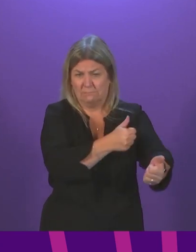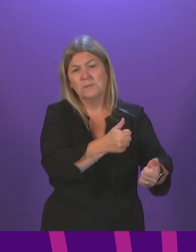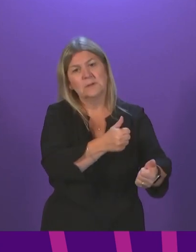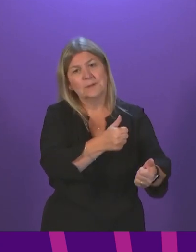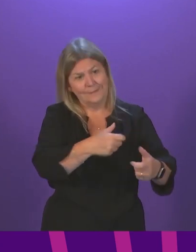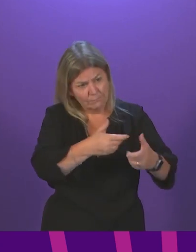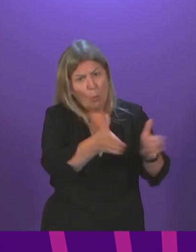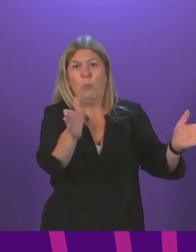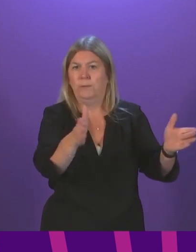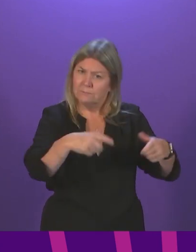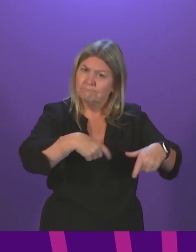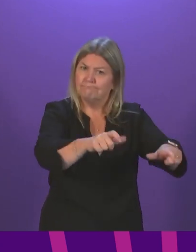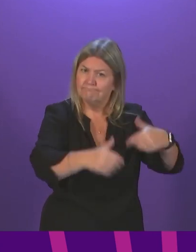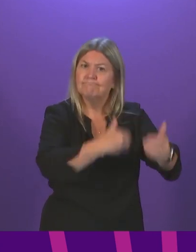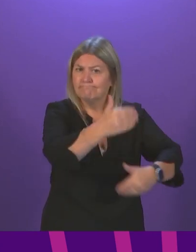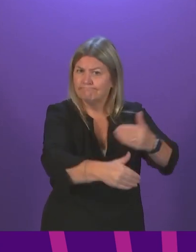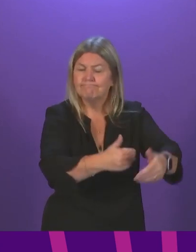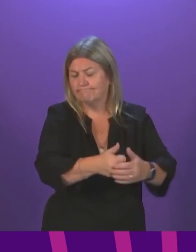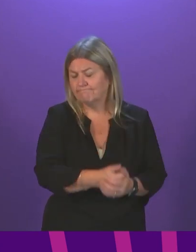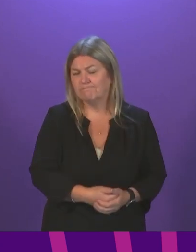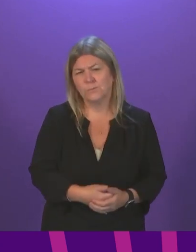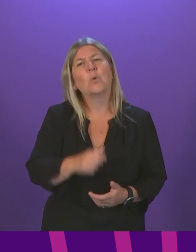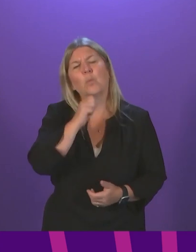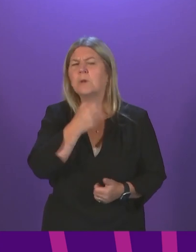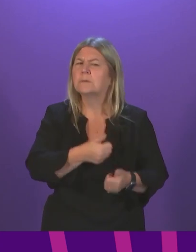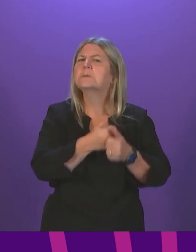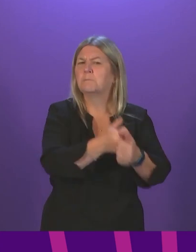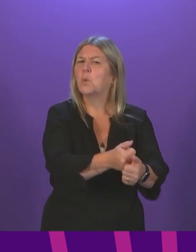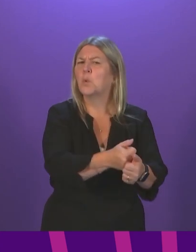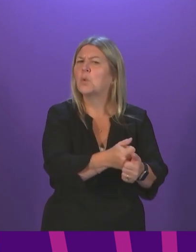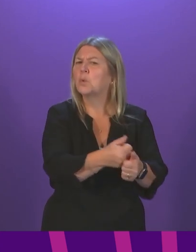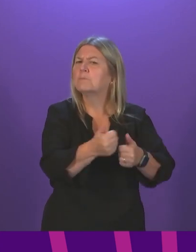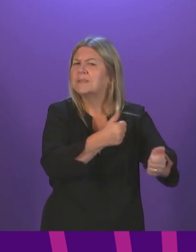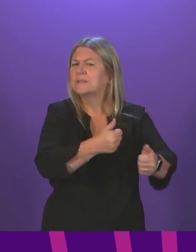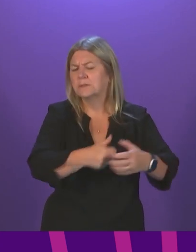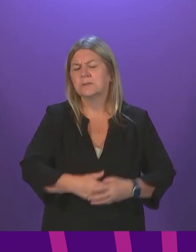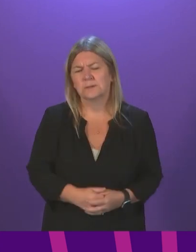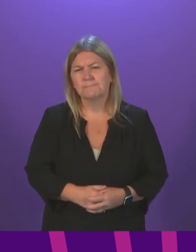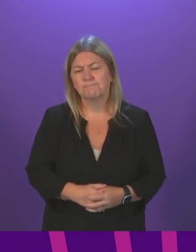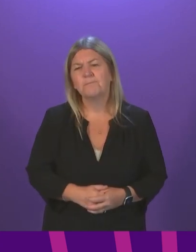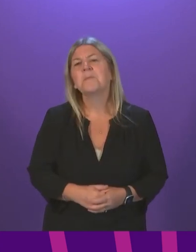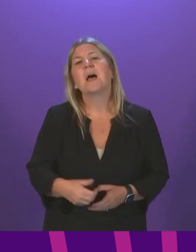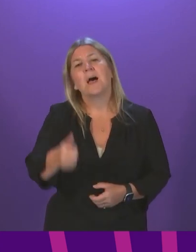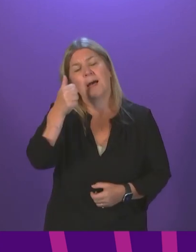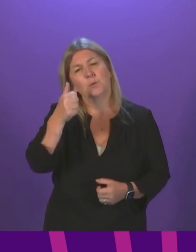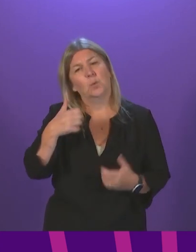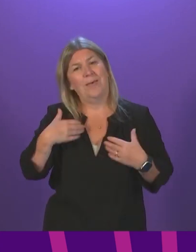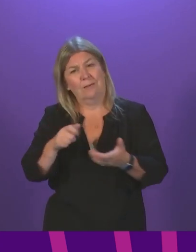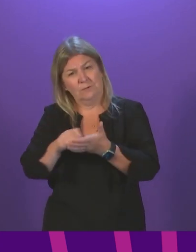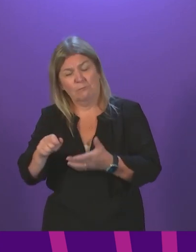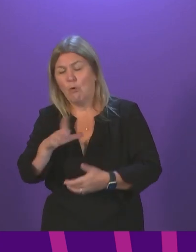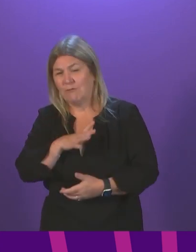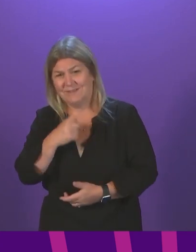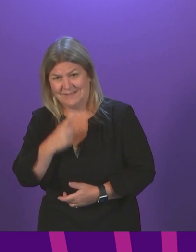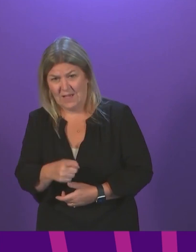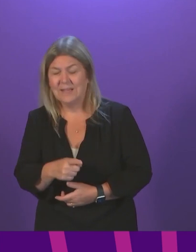strength to strength in the future. And we will do everything we can to support that. And the last point, I think it is important to reiterate, although the Health Secretary has already made it, this decision, however